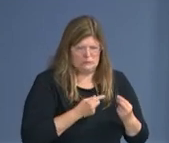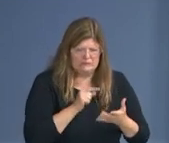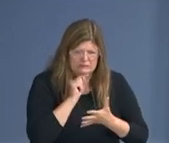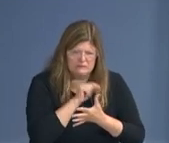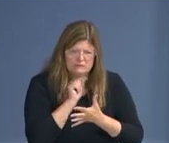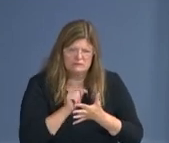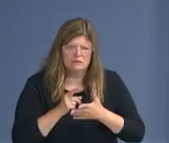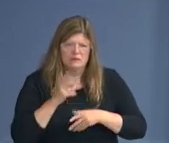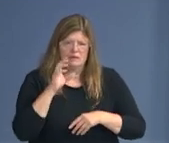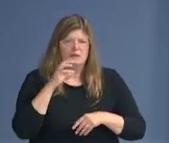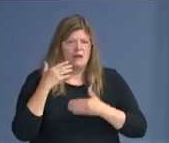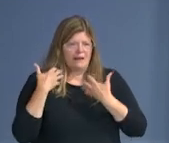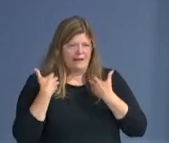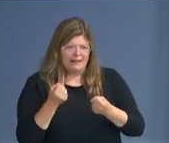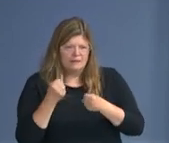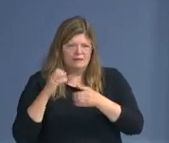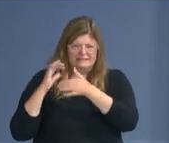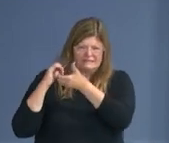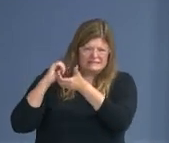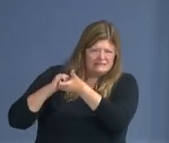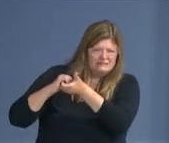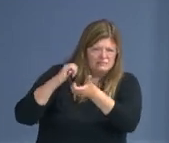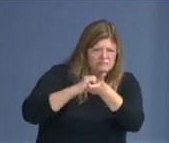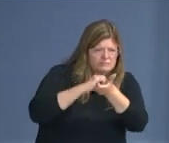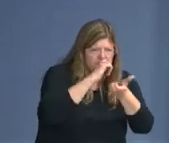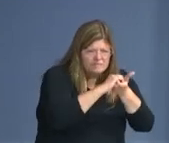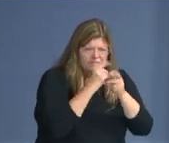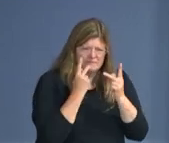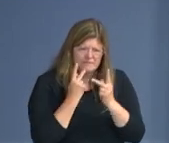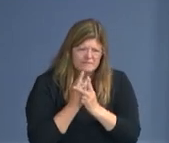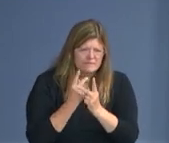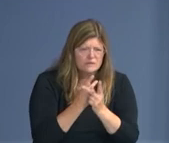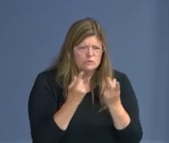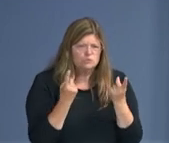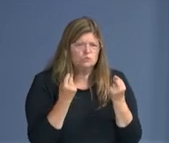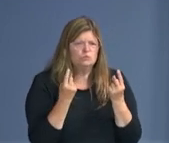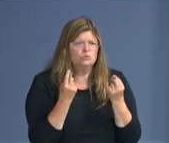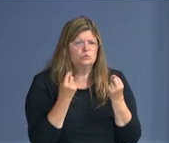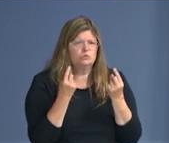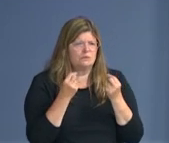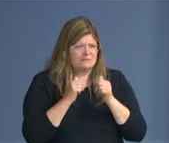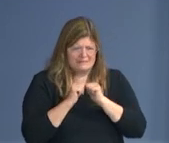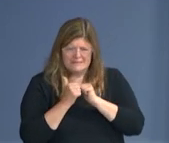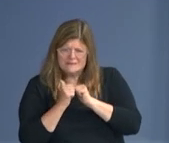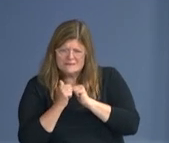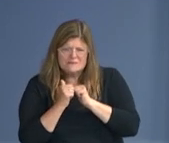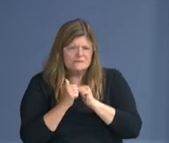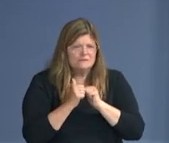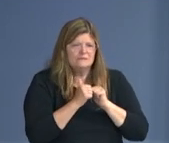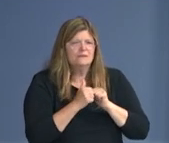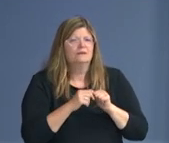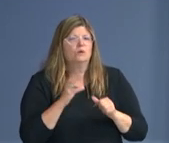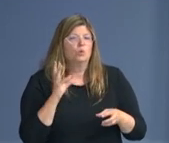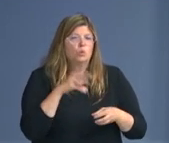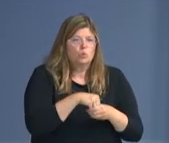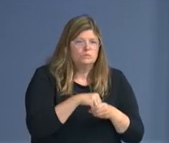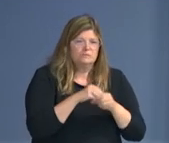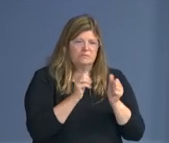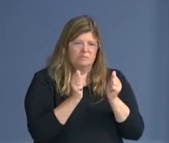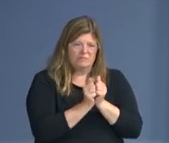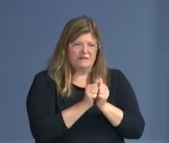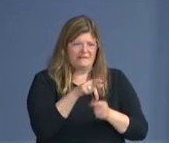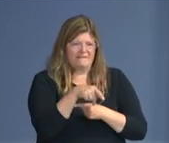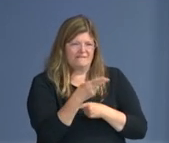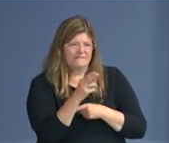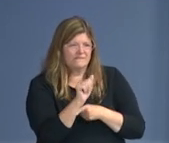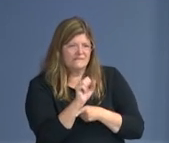uh, as well as our phased approach that we have outlined, uh, in, uh, working and communicating with the reopen DC